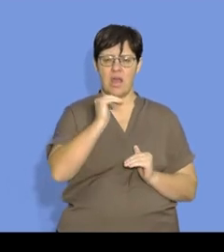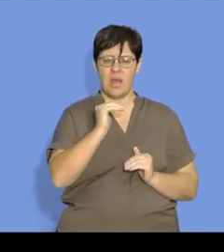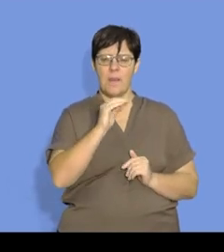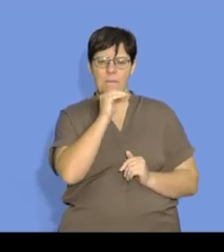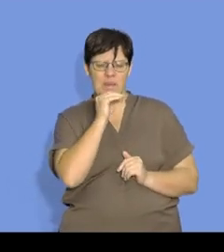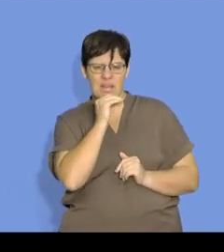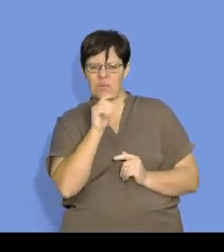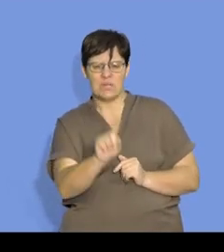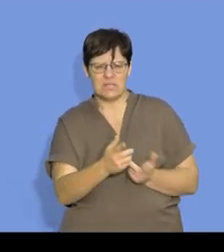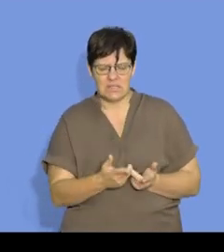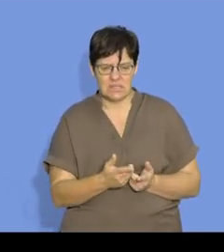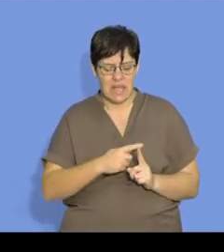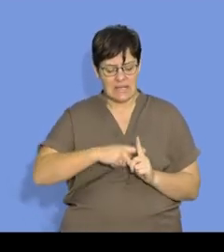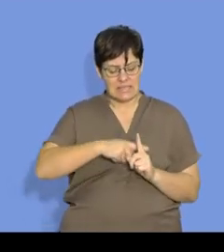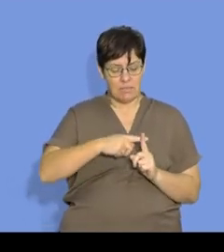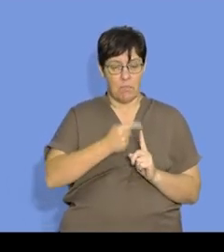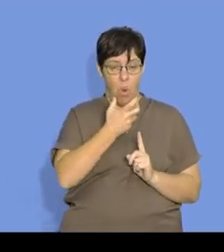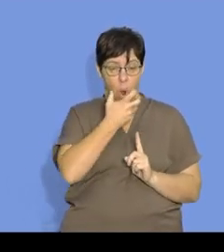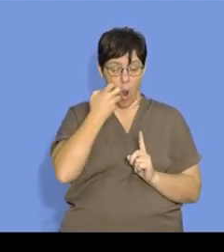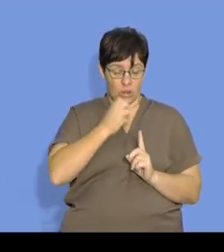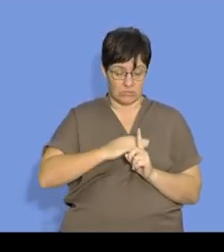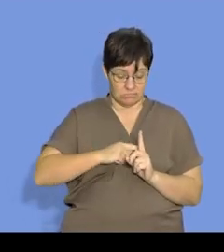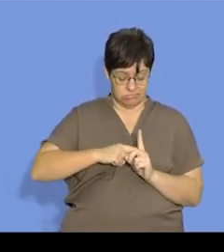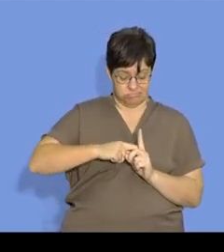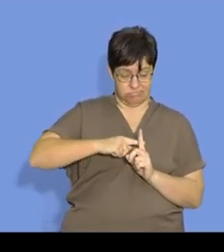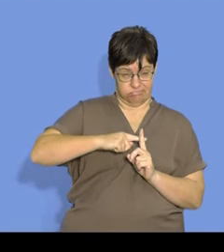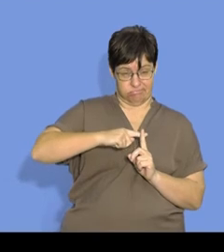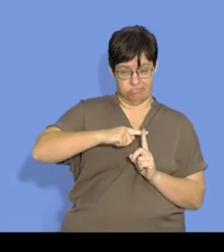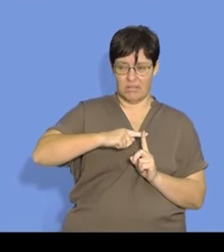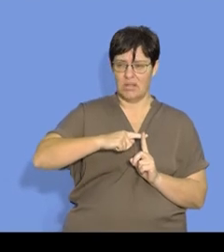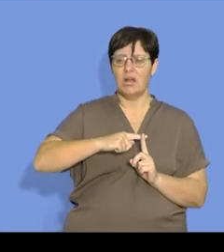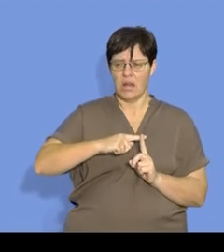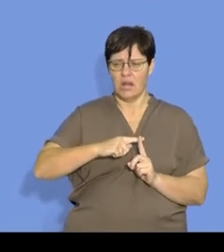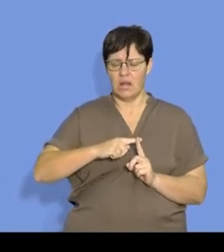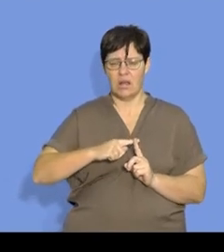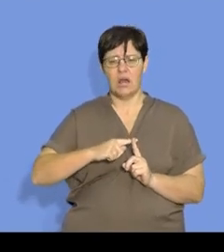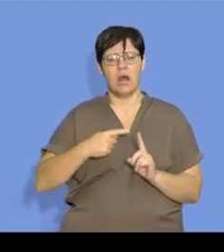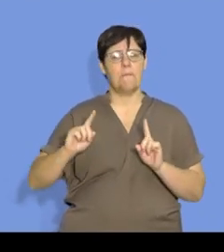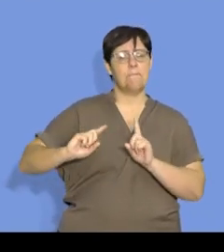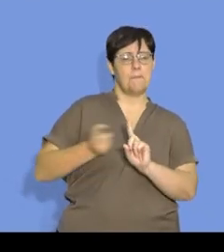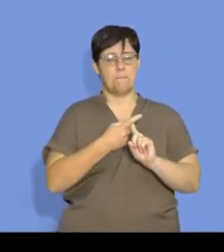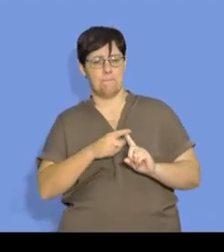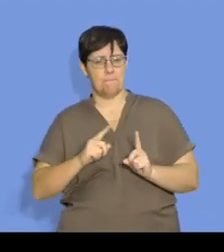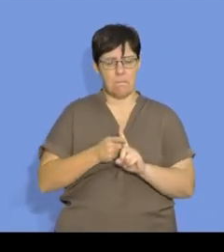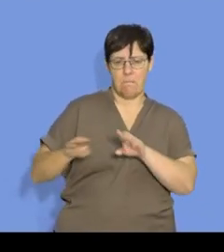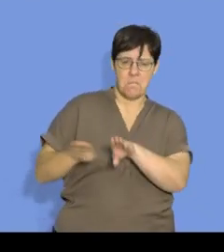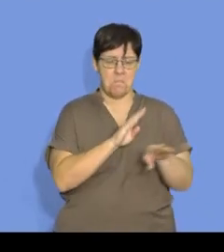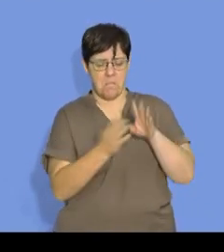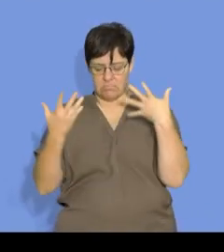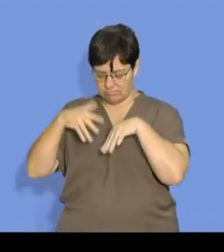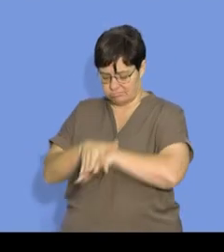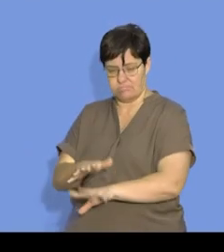when the temperature is hotter, why does it result in an increased rate of reaction?